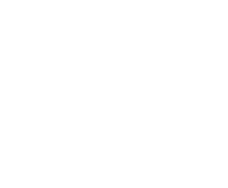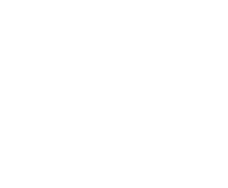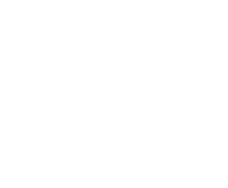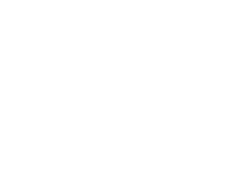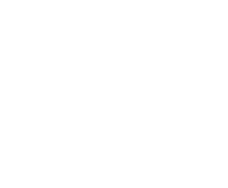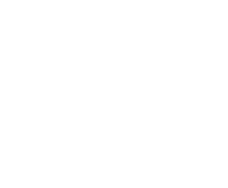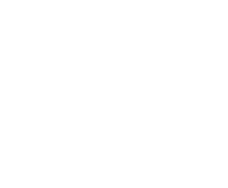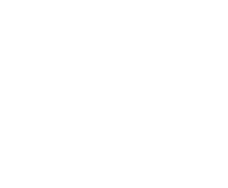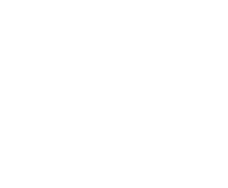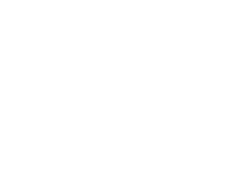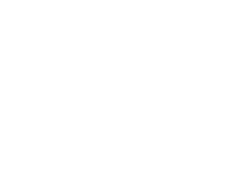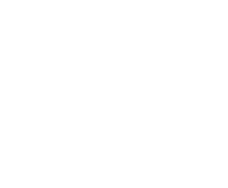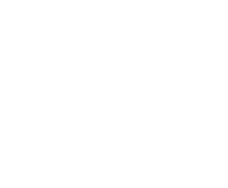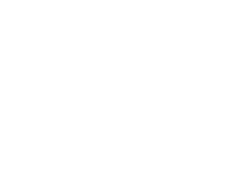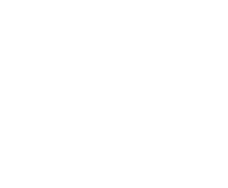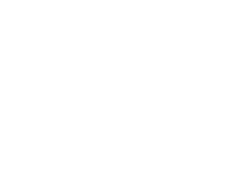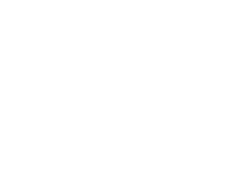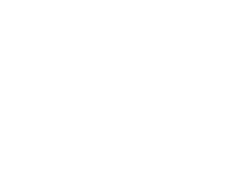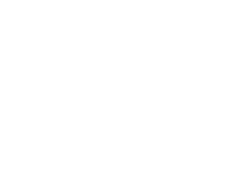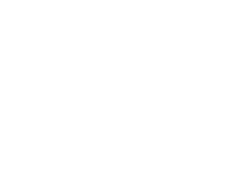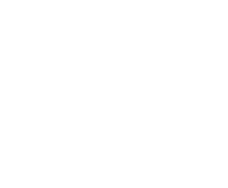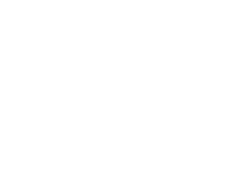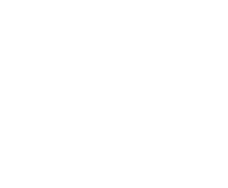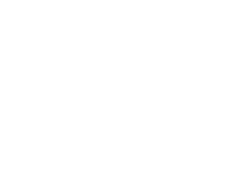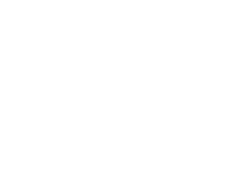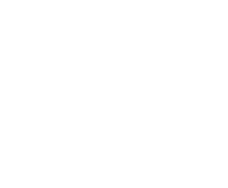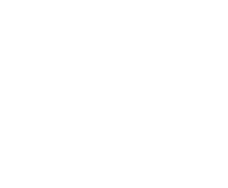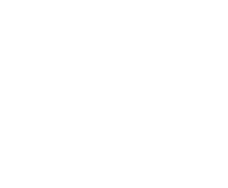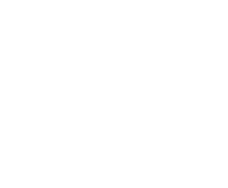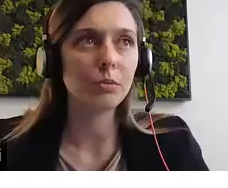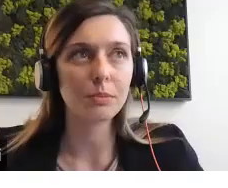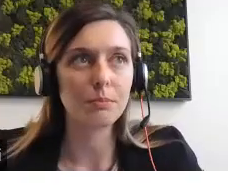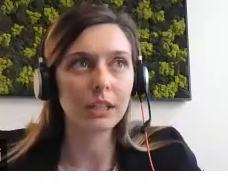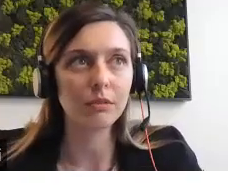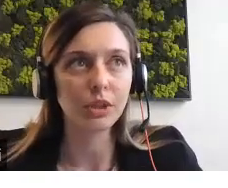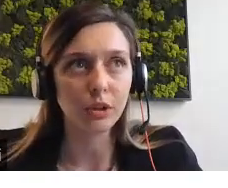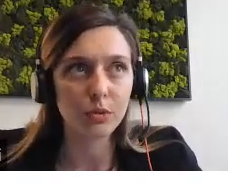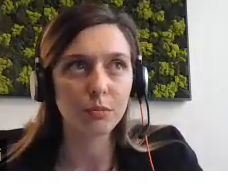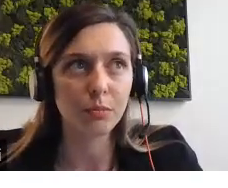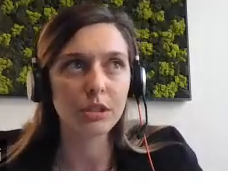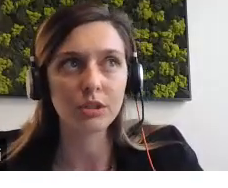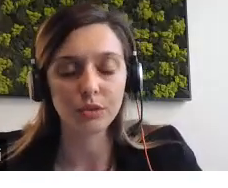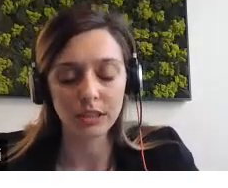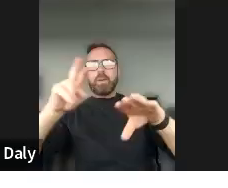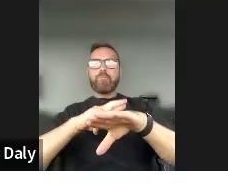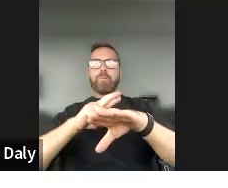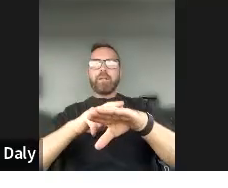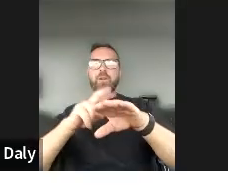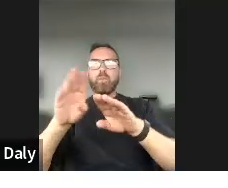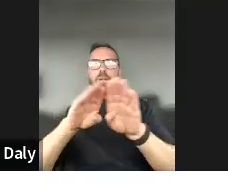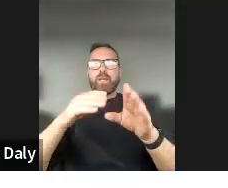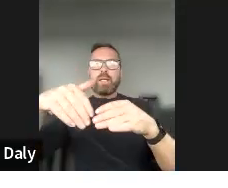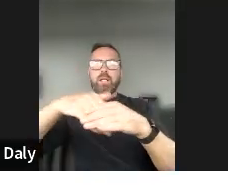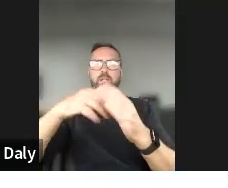where you will have the opportunity to respond to questions that will help us understand better your perspective on inclusion policies for digital